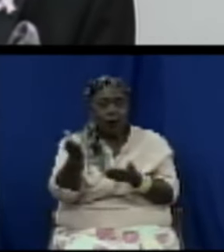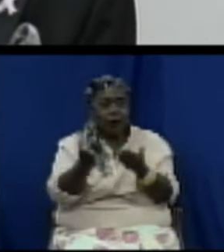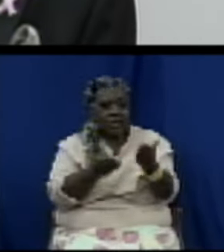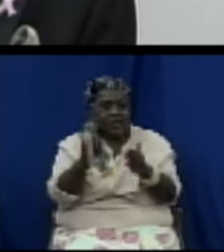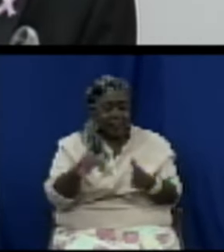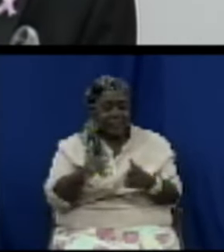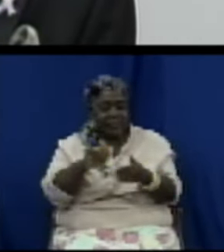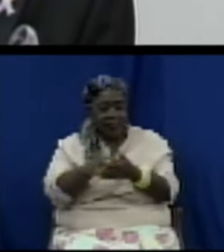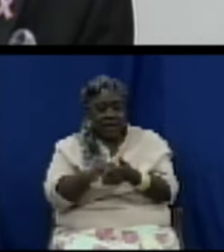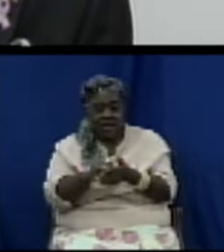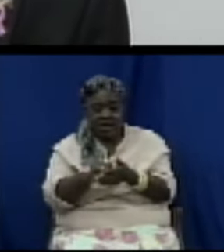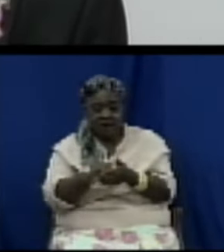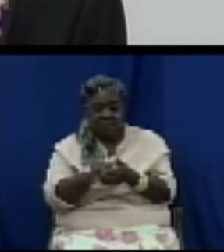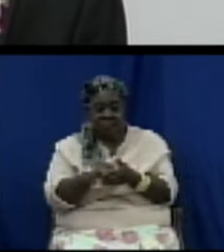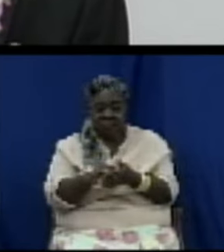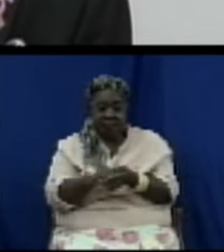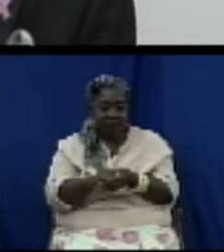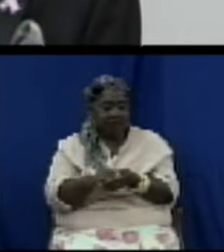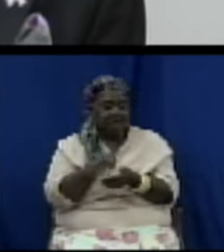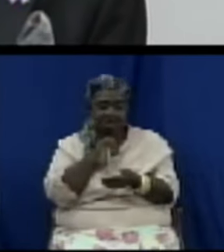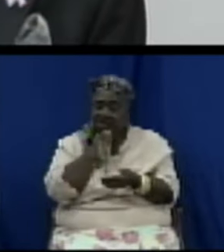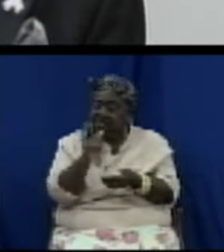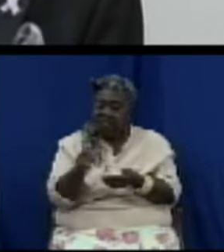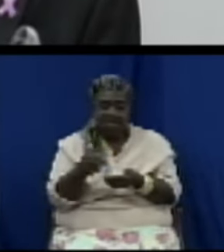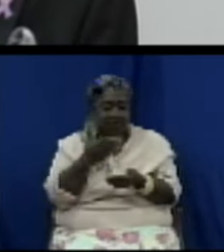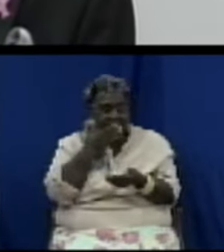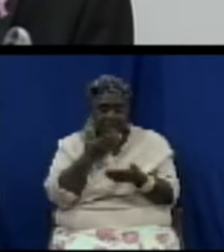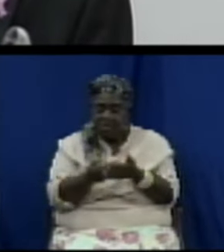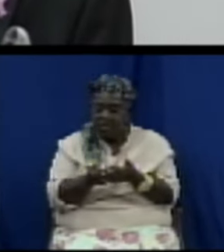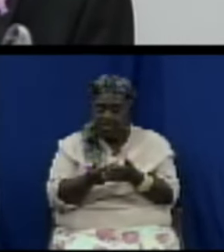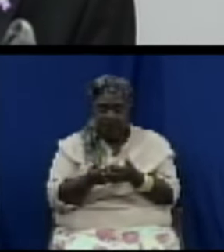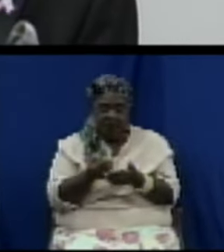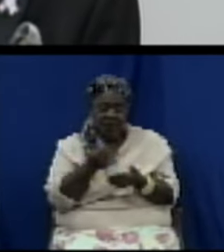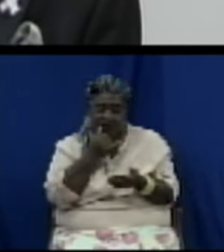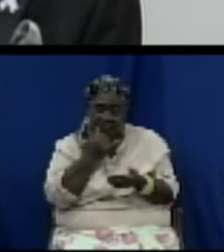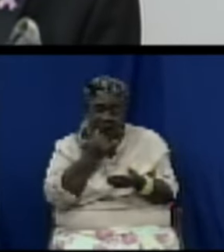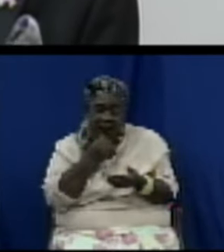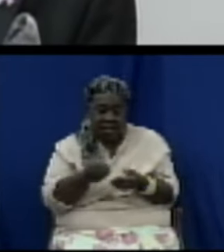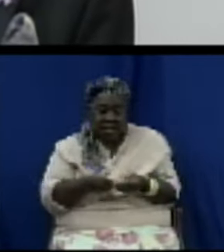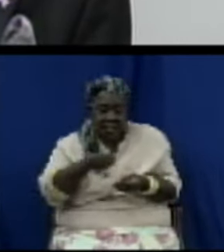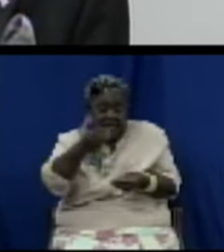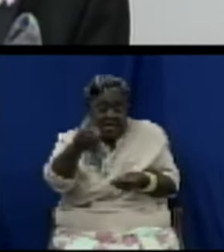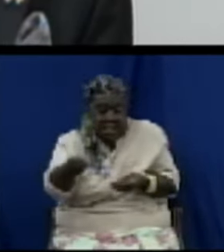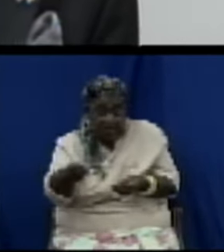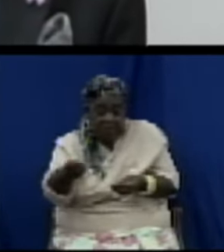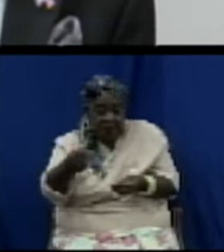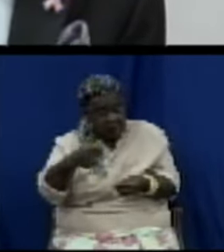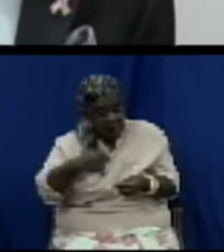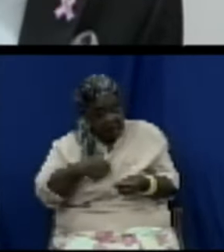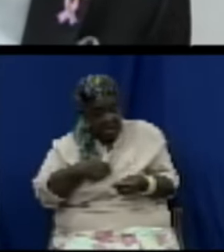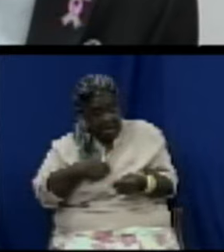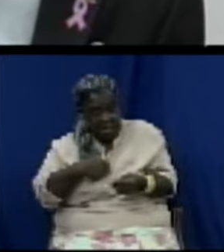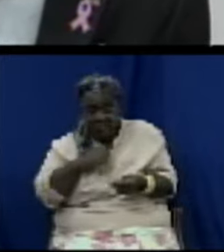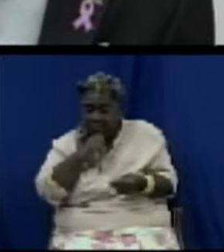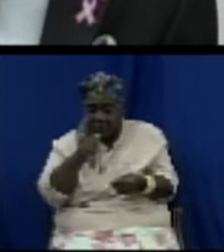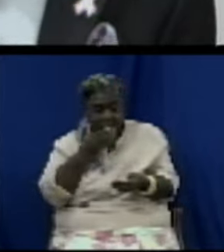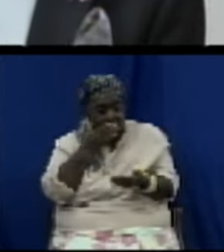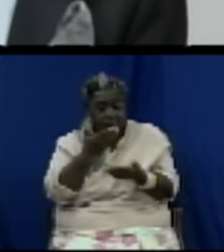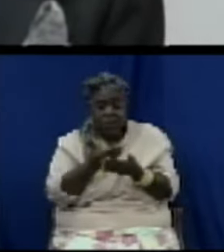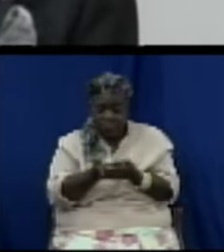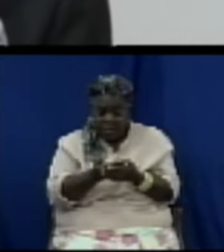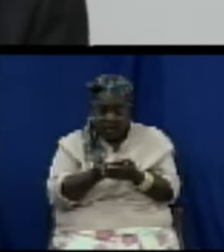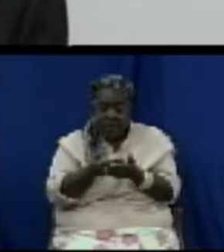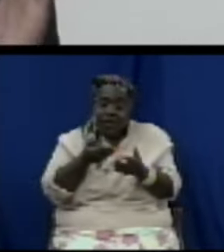whether they were sold or provided in contravention of this act